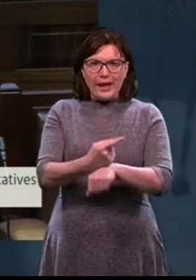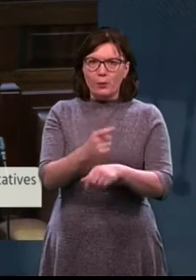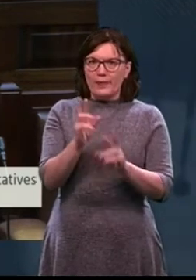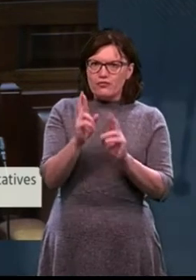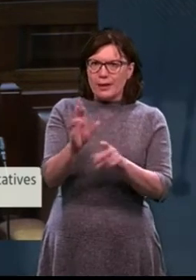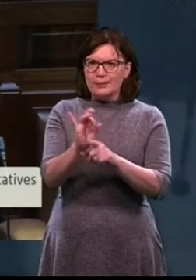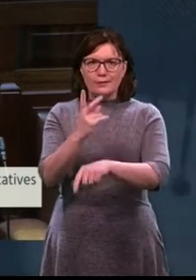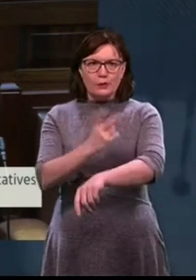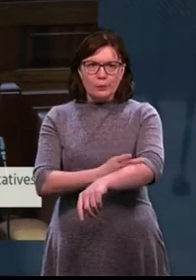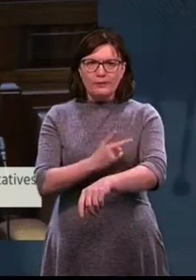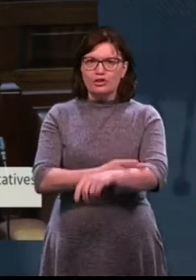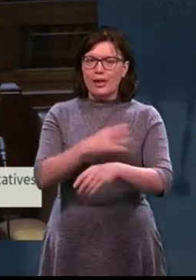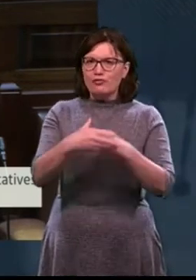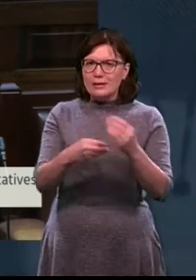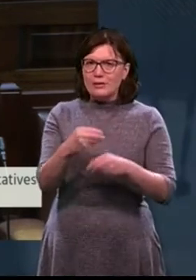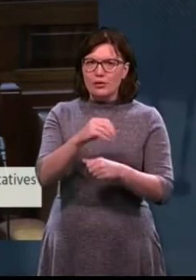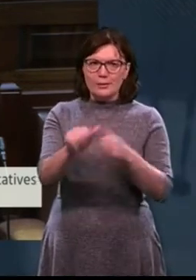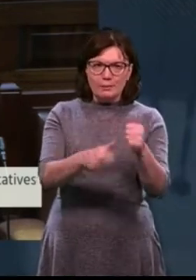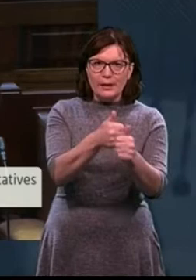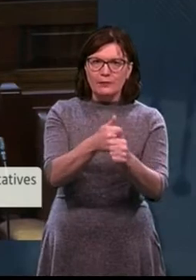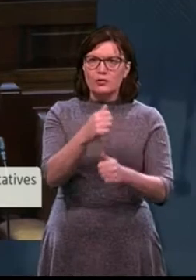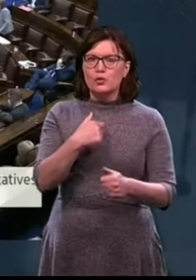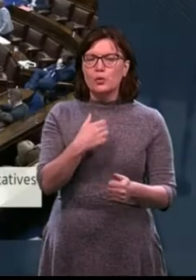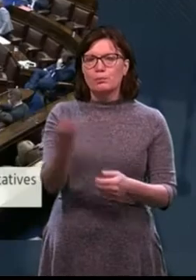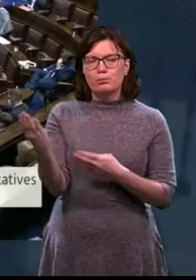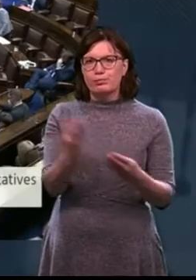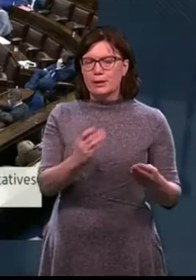resourcing in order to restore public confidence.